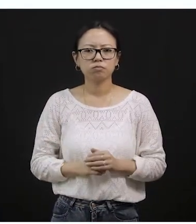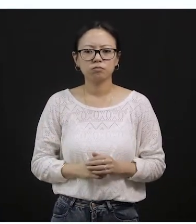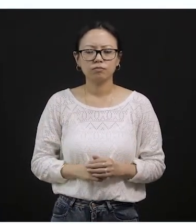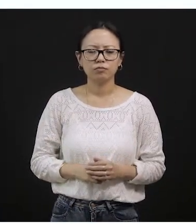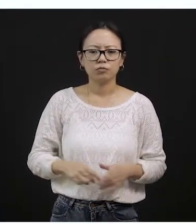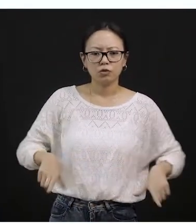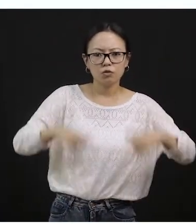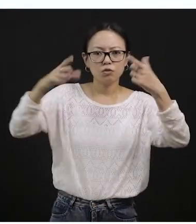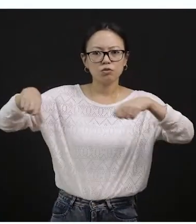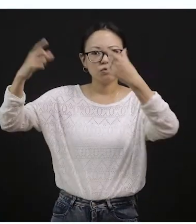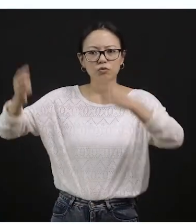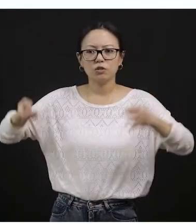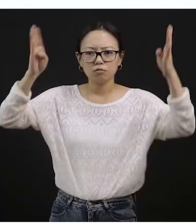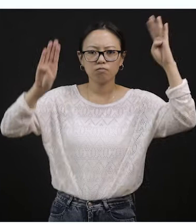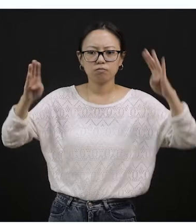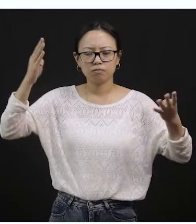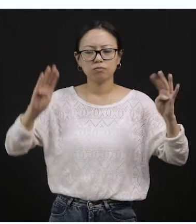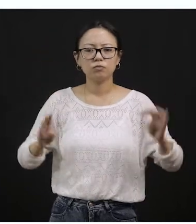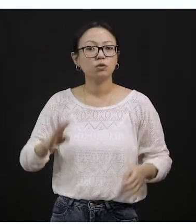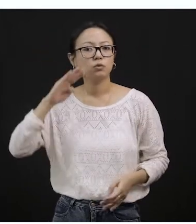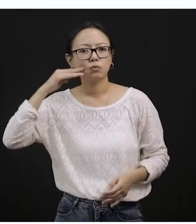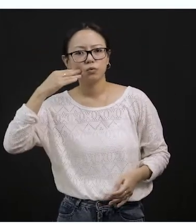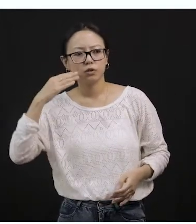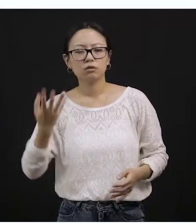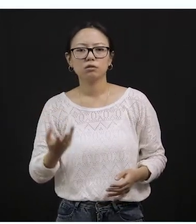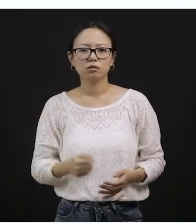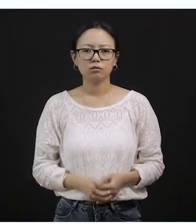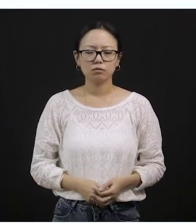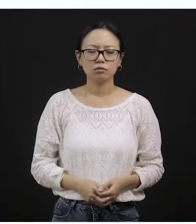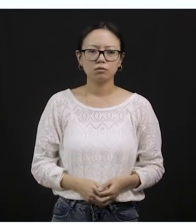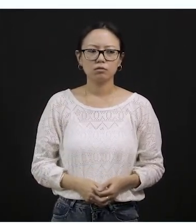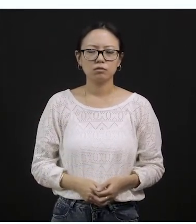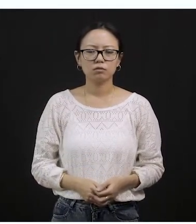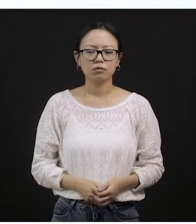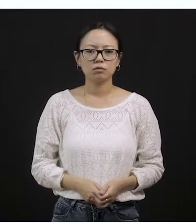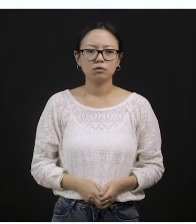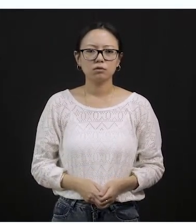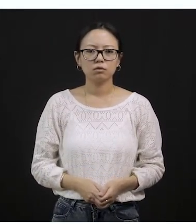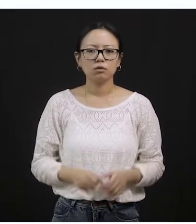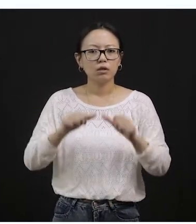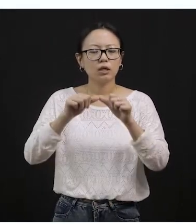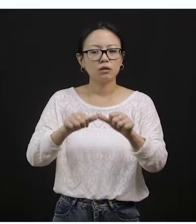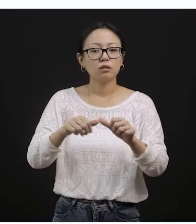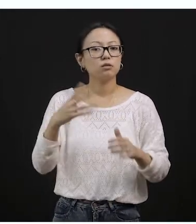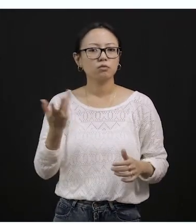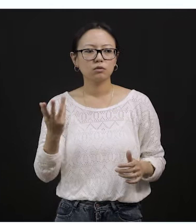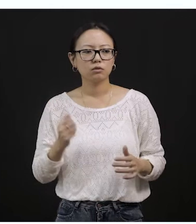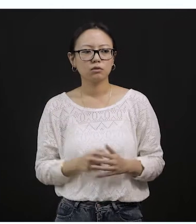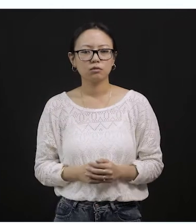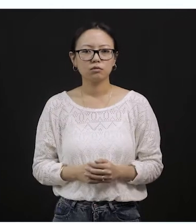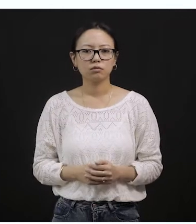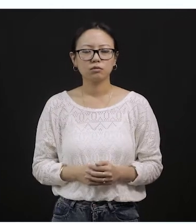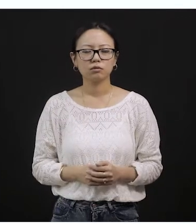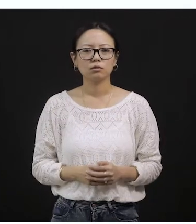trees started to shade leaves during dash. So this is absolutely gonna be